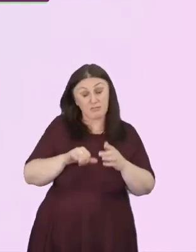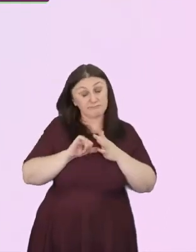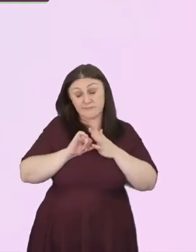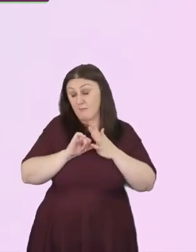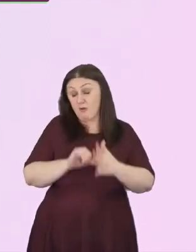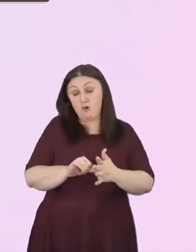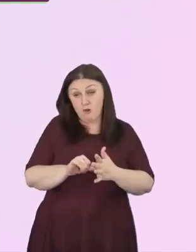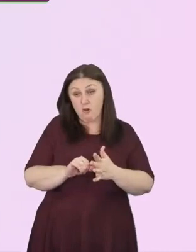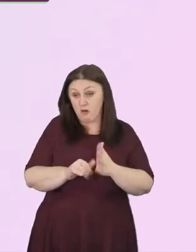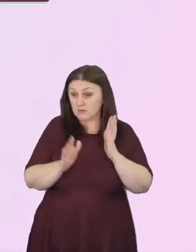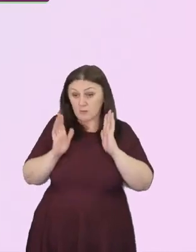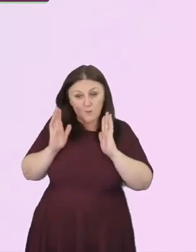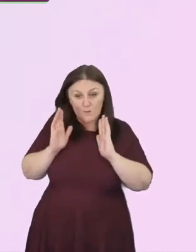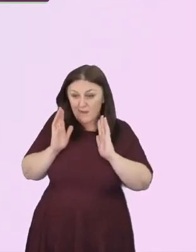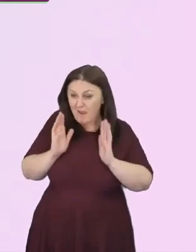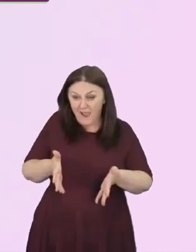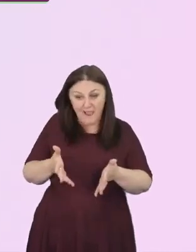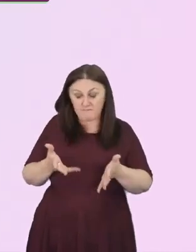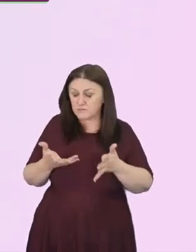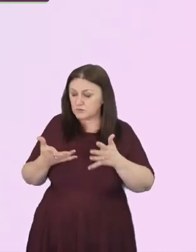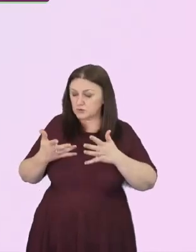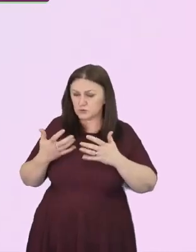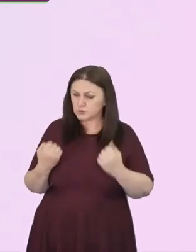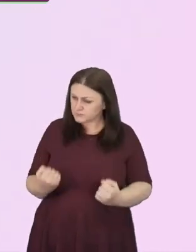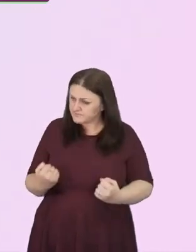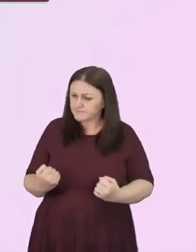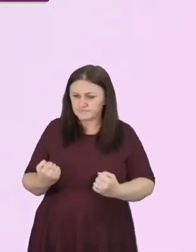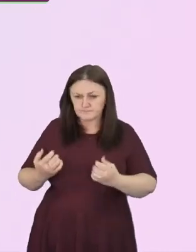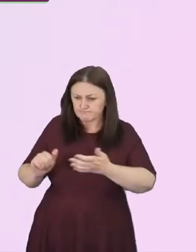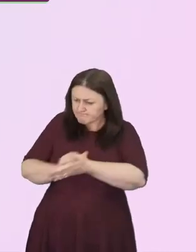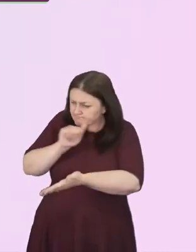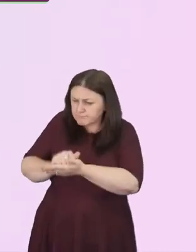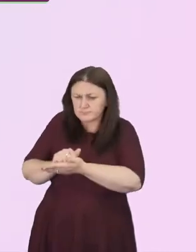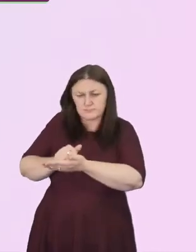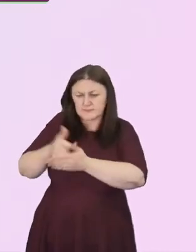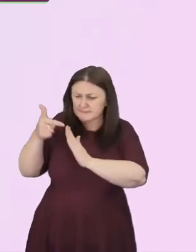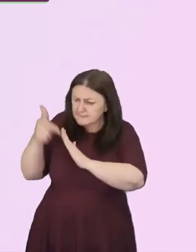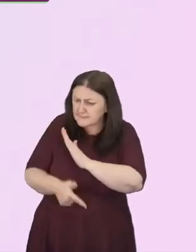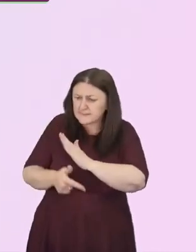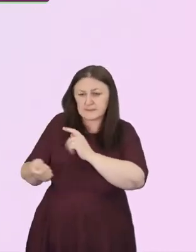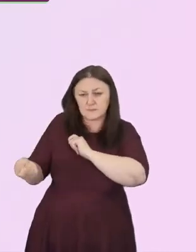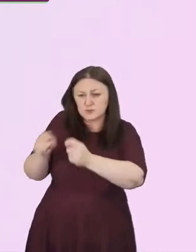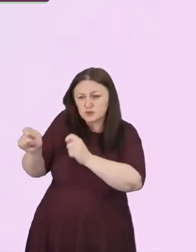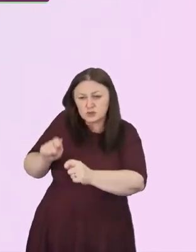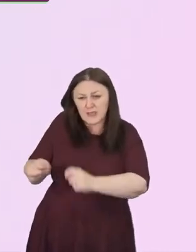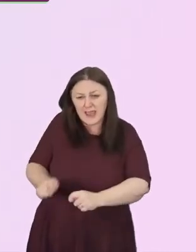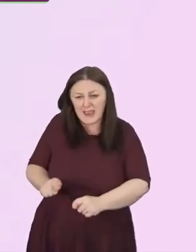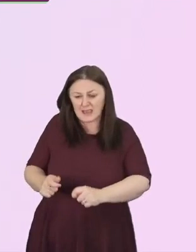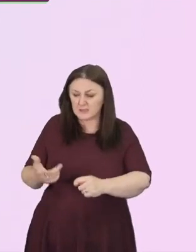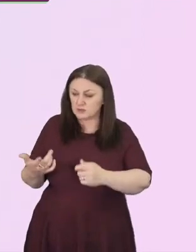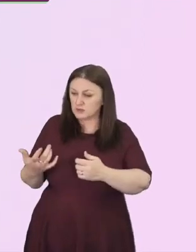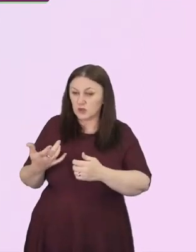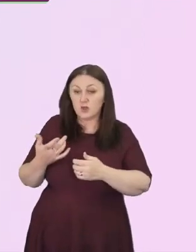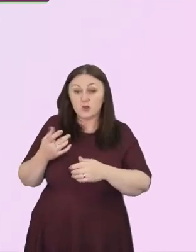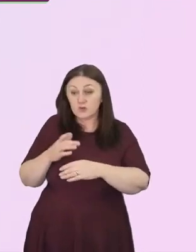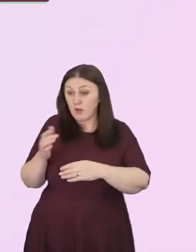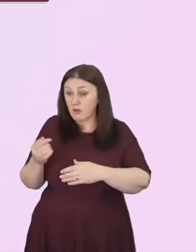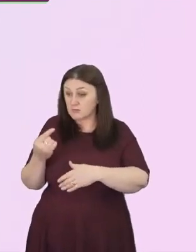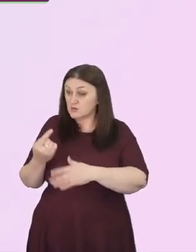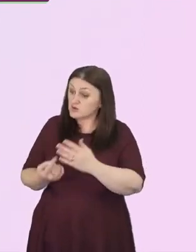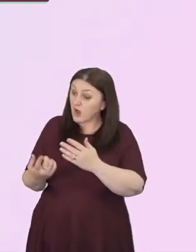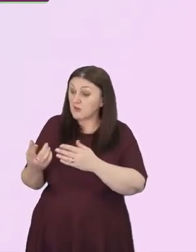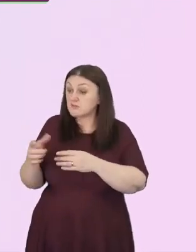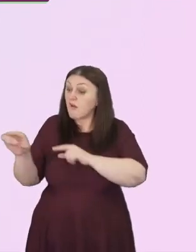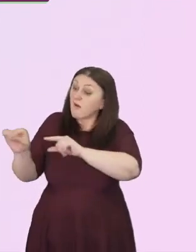change, relinquishing power and control in all sorts of ways, not just including black and brown people in things, but